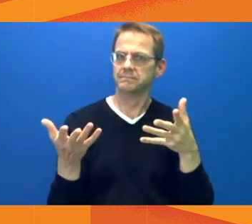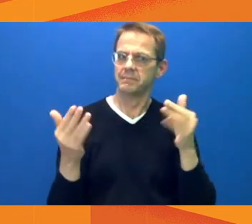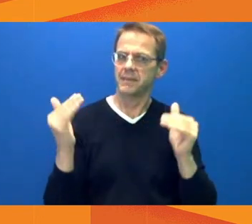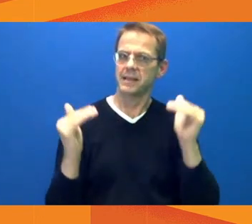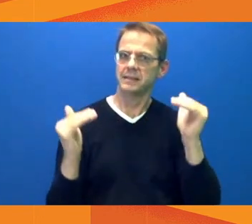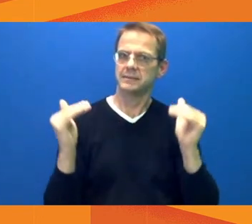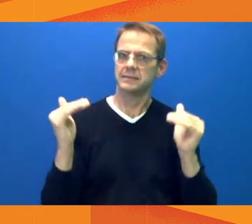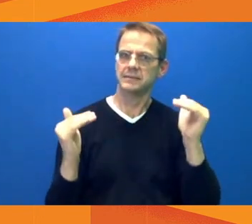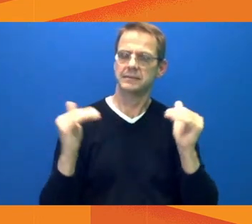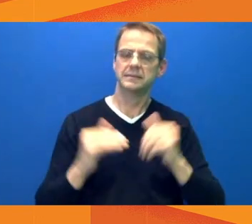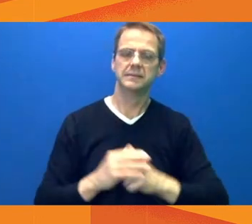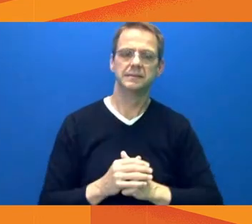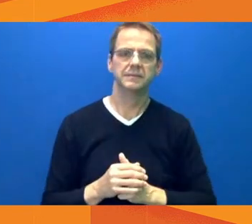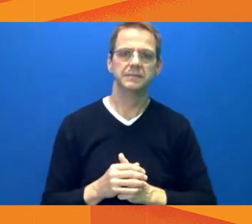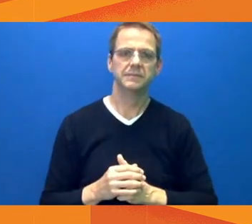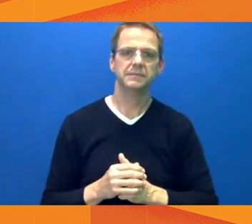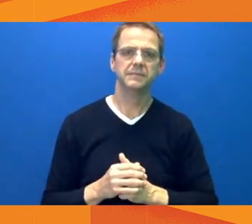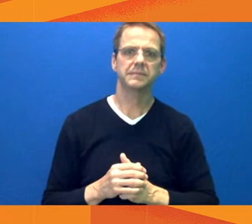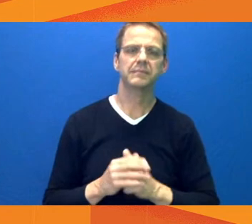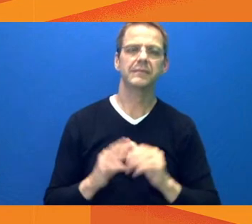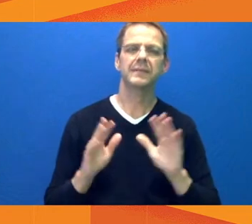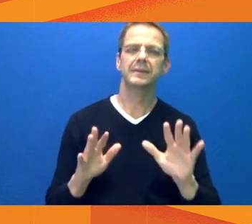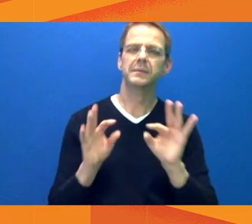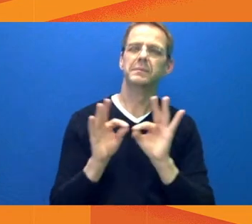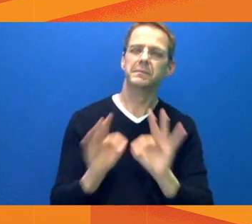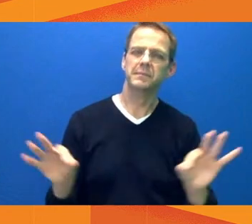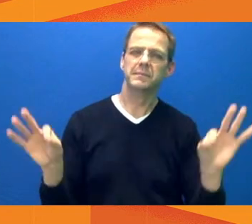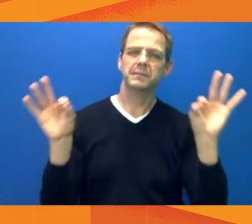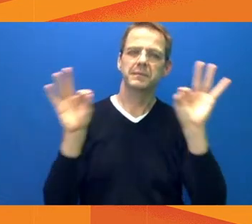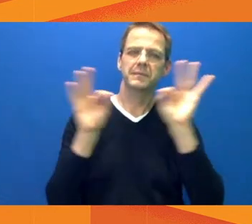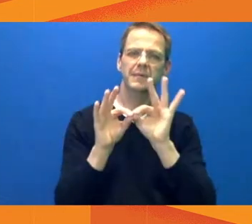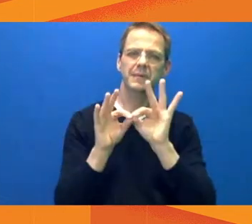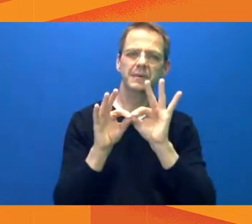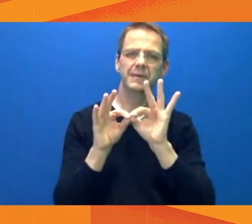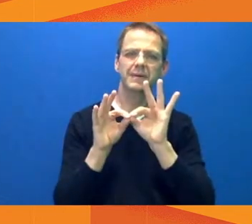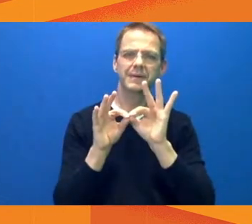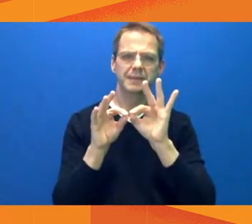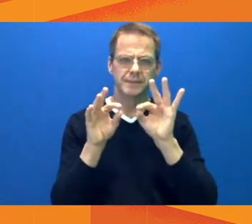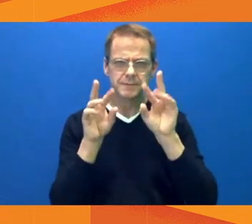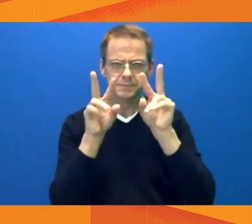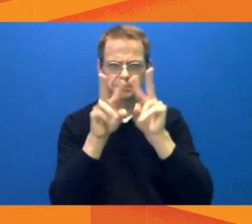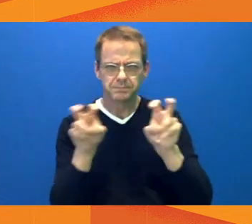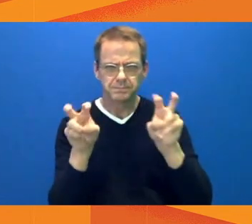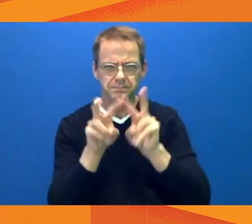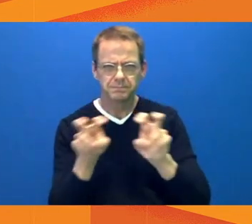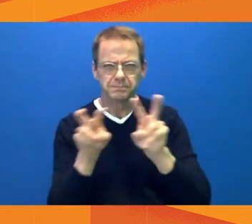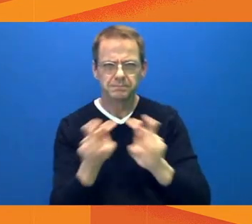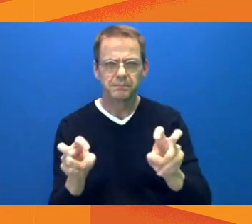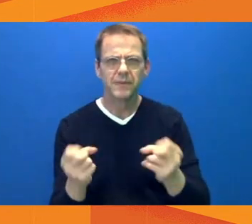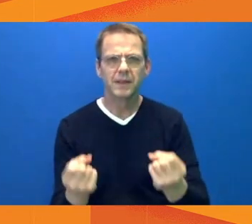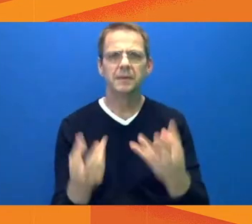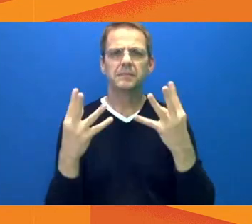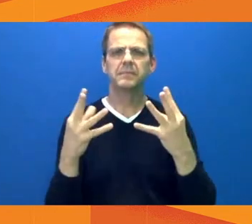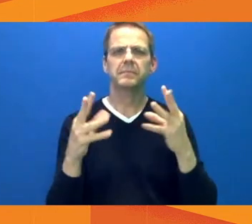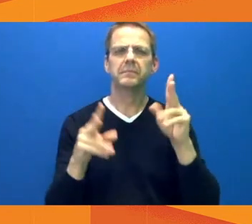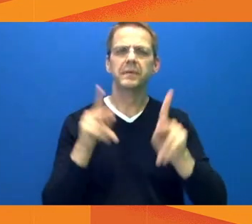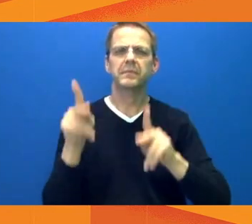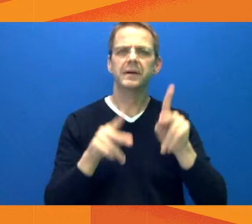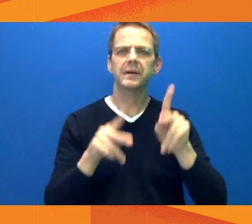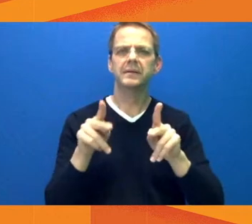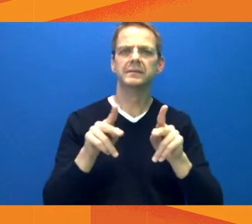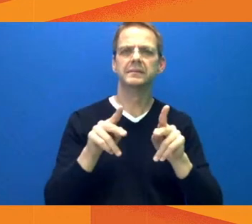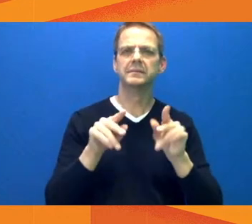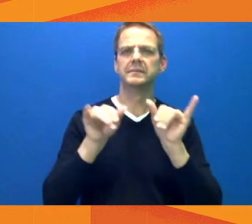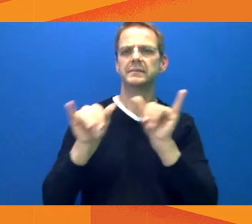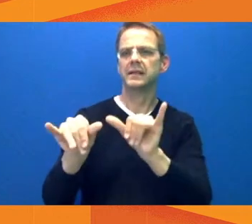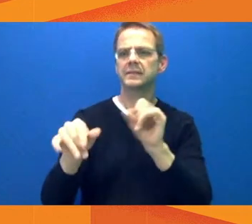percentage of people vaccinated, and the use of our recreation facilities when they can be used. We monitor the health of the economy.